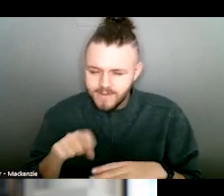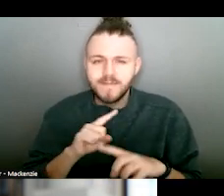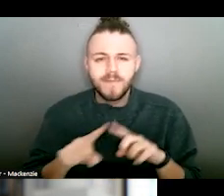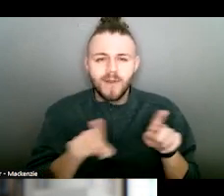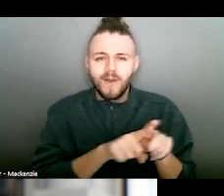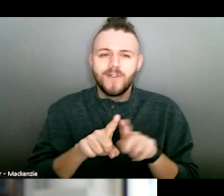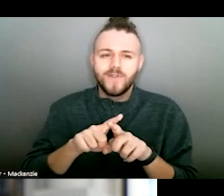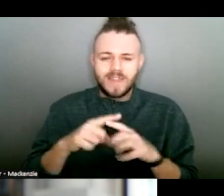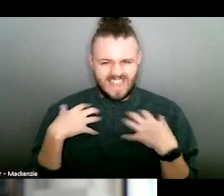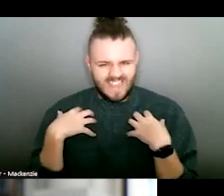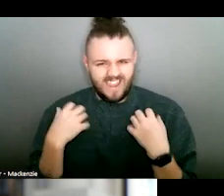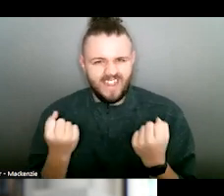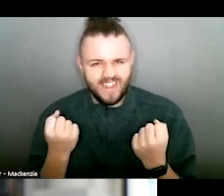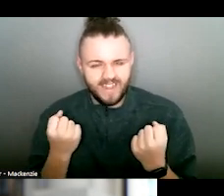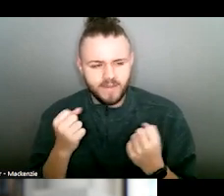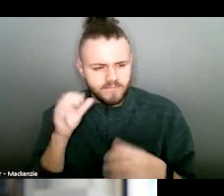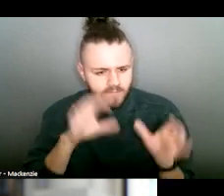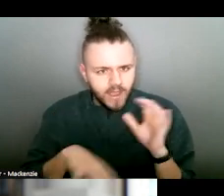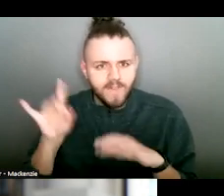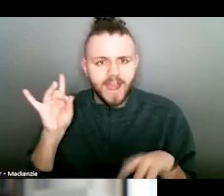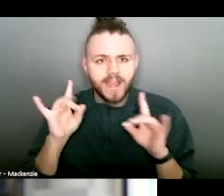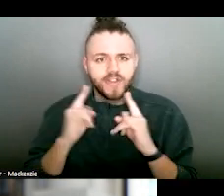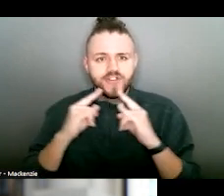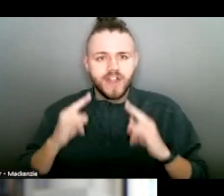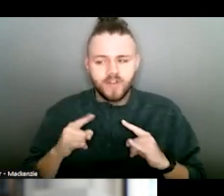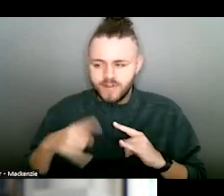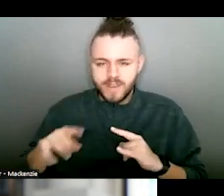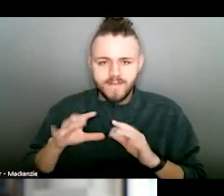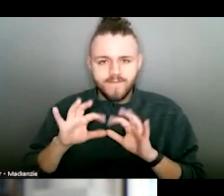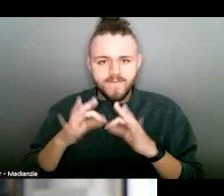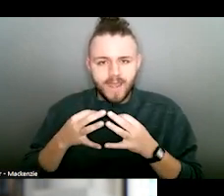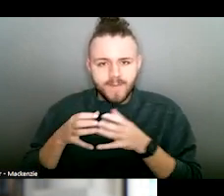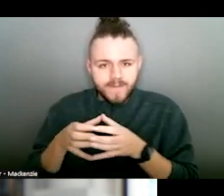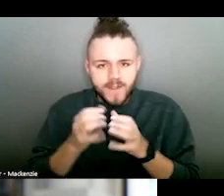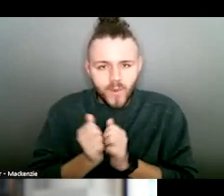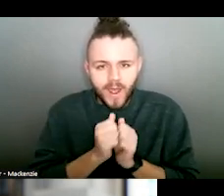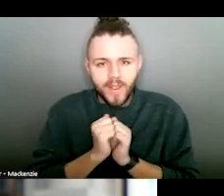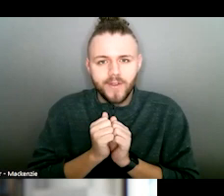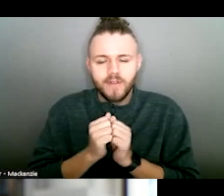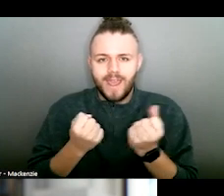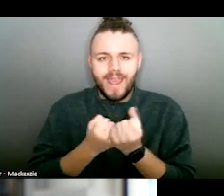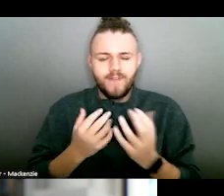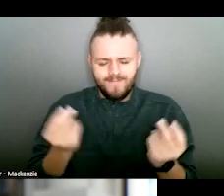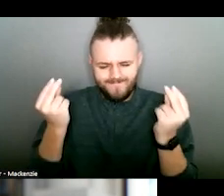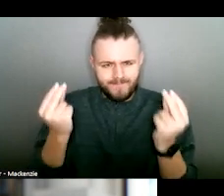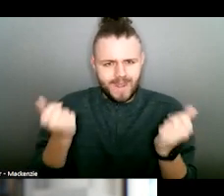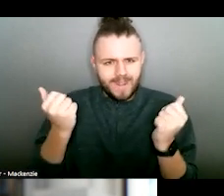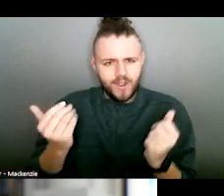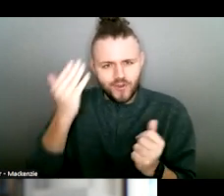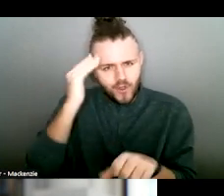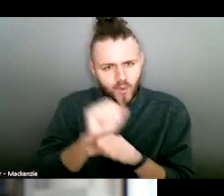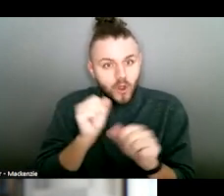violence prevention, but domestic violence healing, finding the shelter so families can stay together, having those advocates